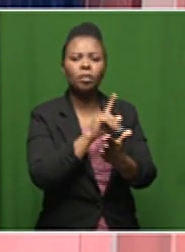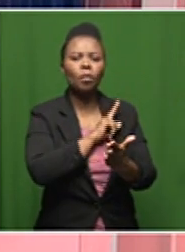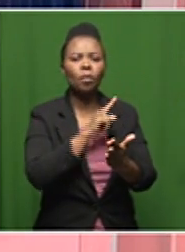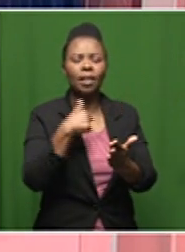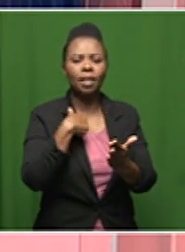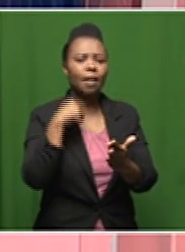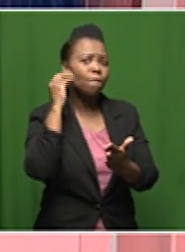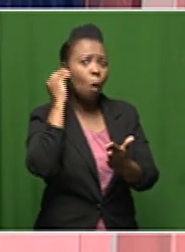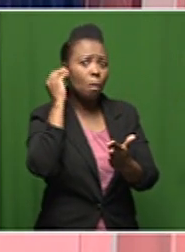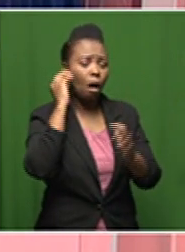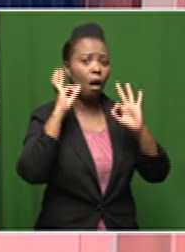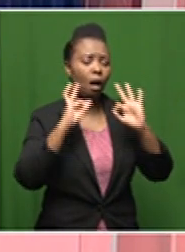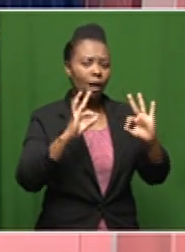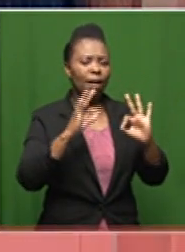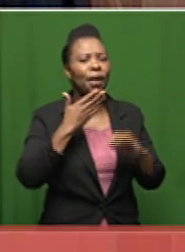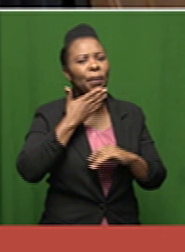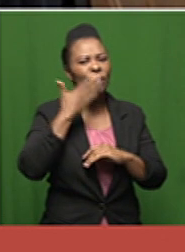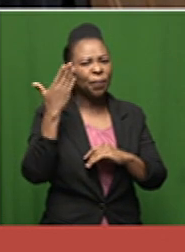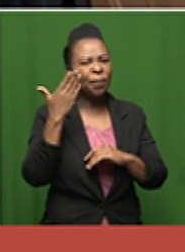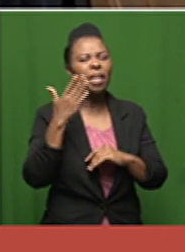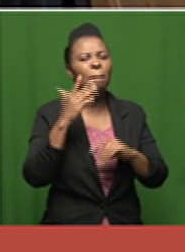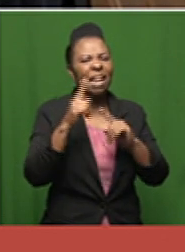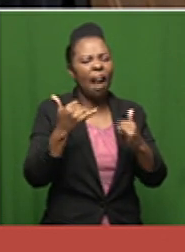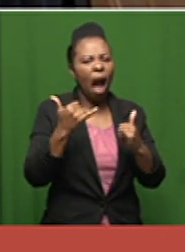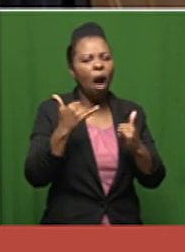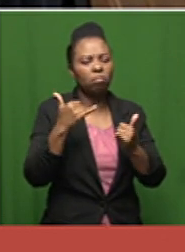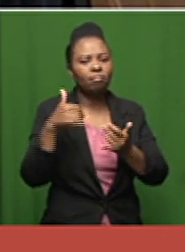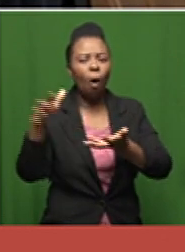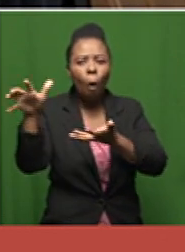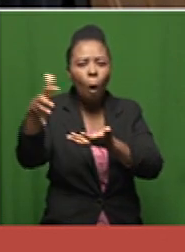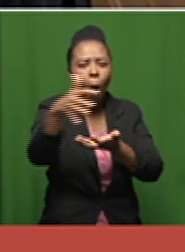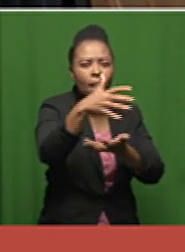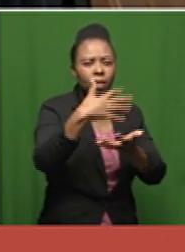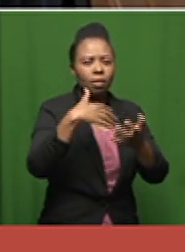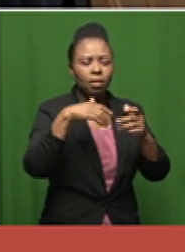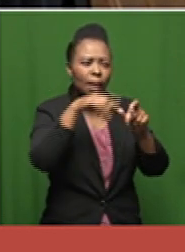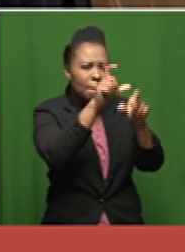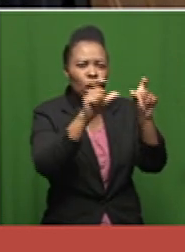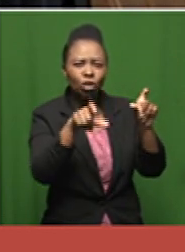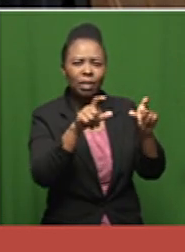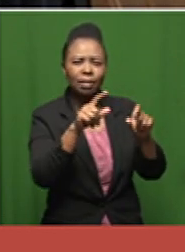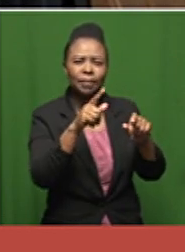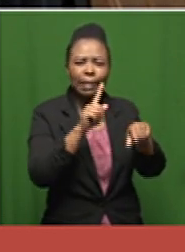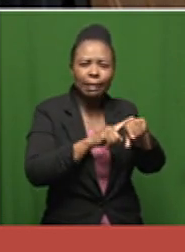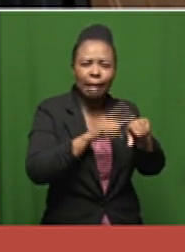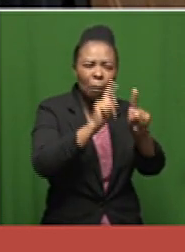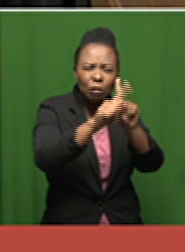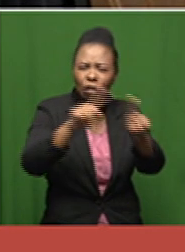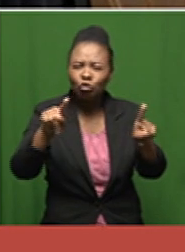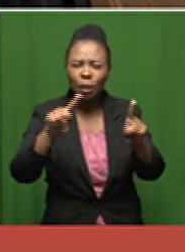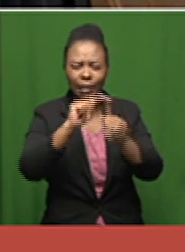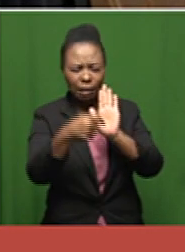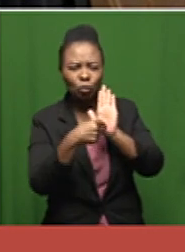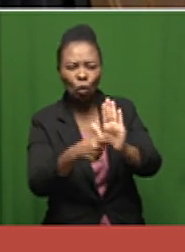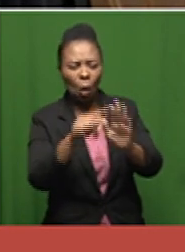the data we work on data so we we collate all these instances and all these patients who have these different duration and different types of symptoms